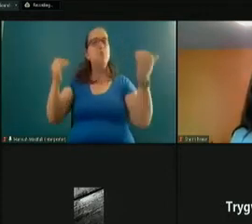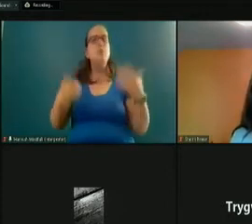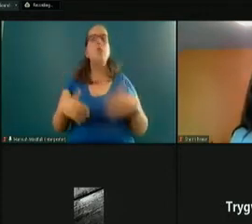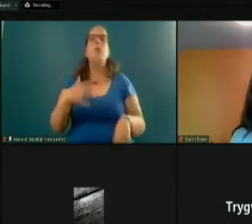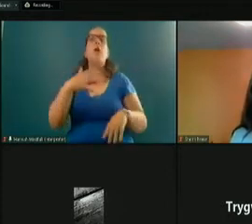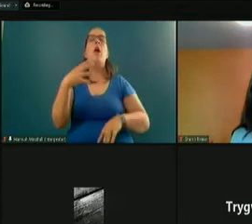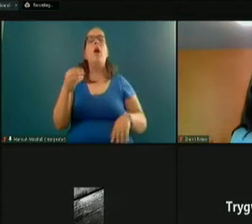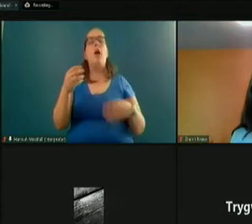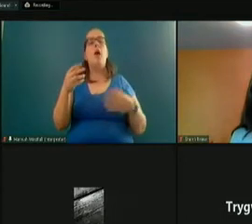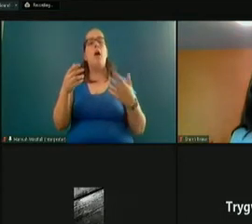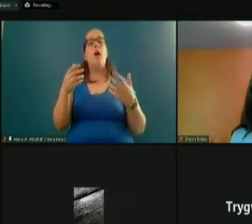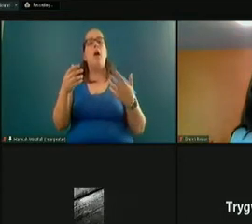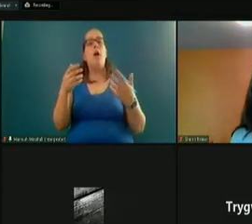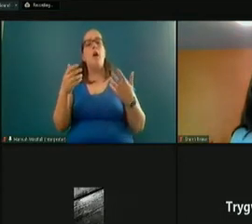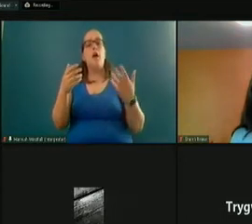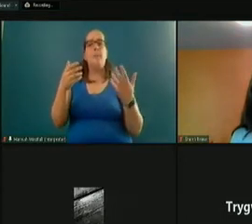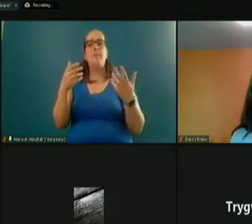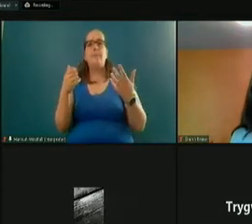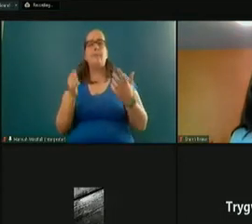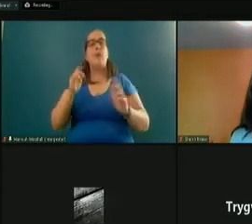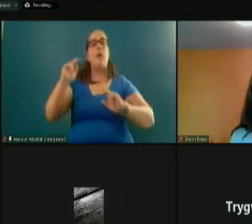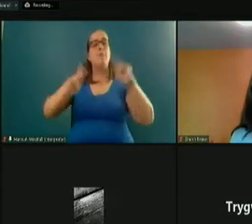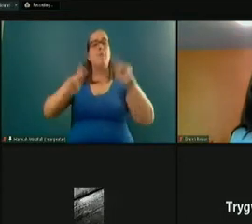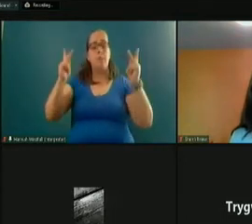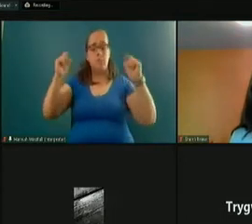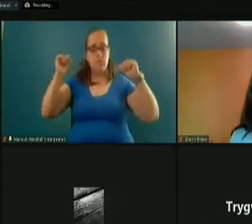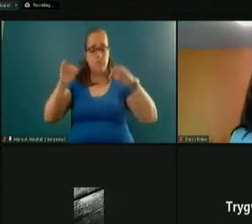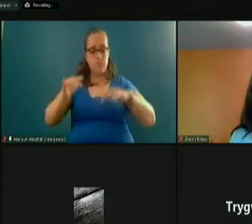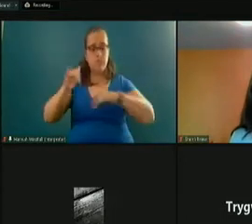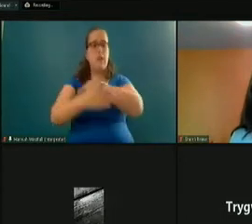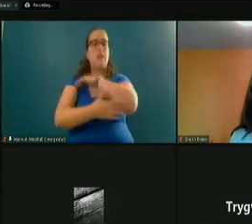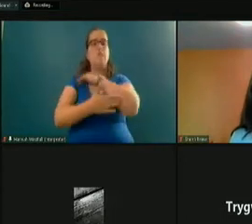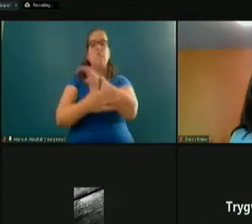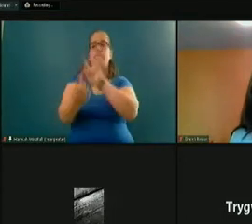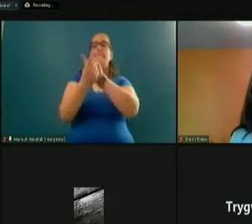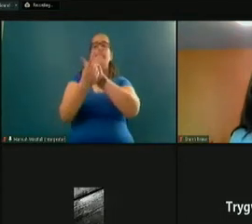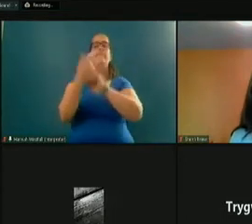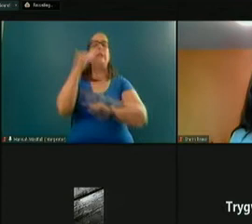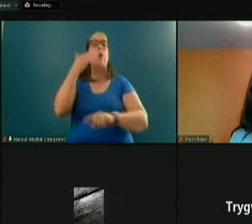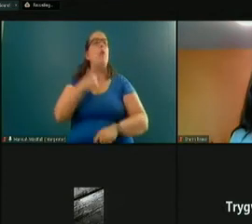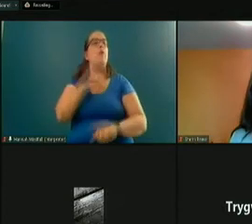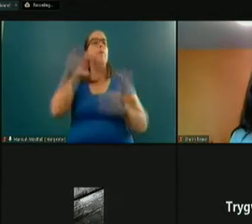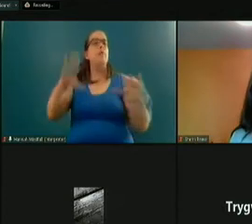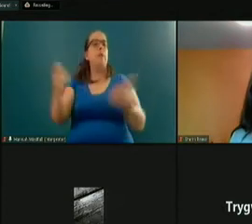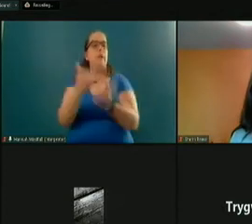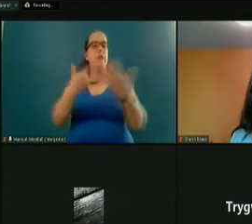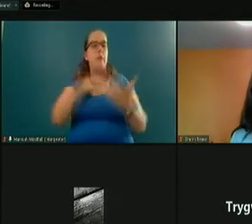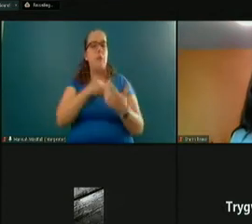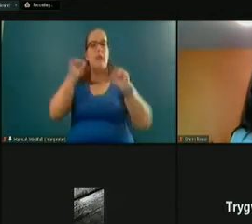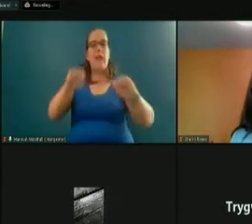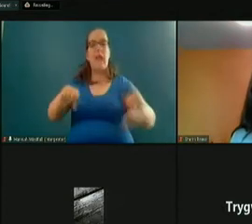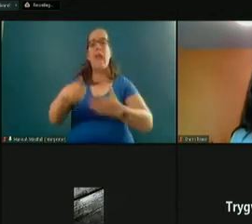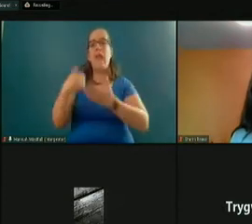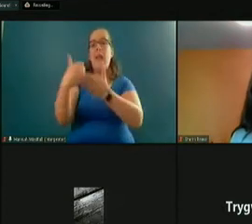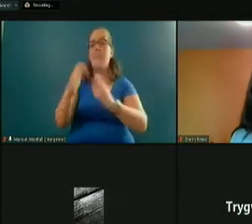that people come to the county knowing that we're going to do everything we can to help and to provide the best